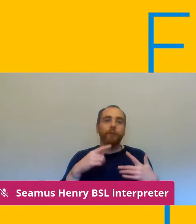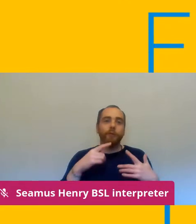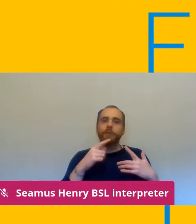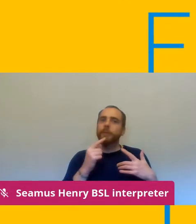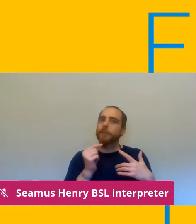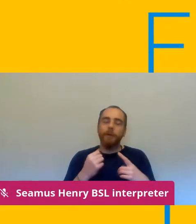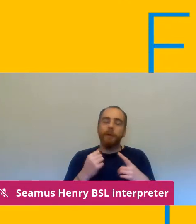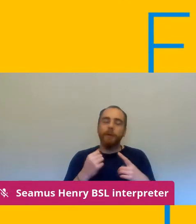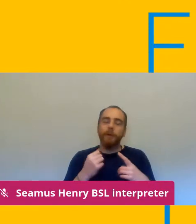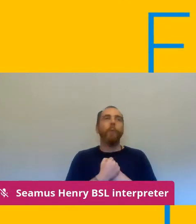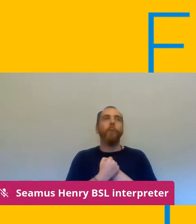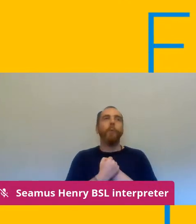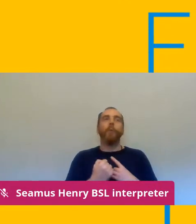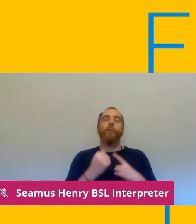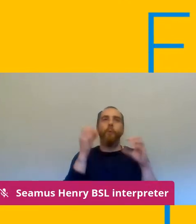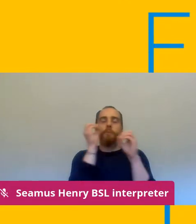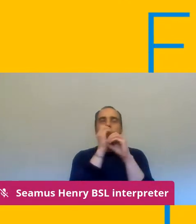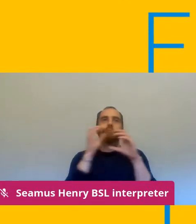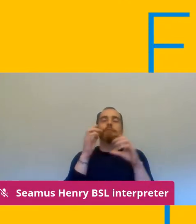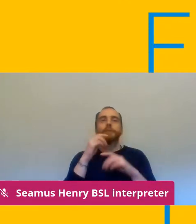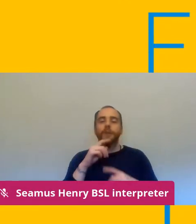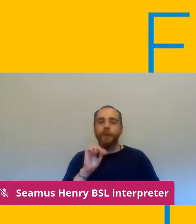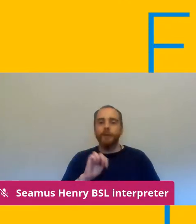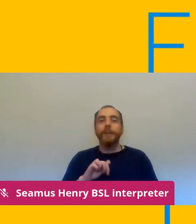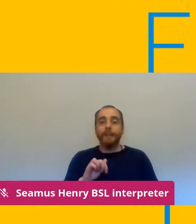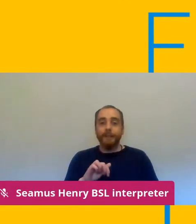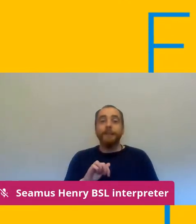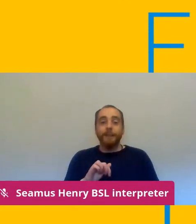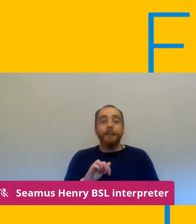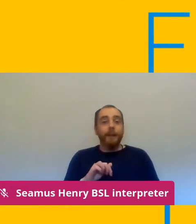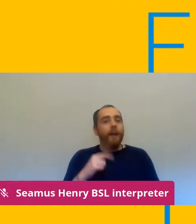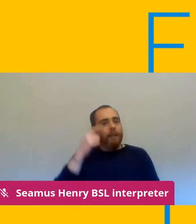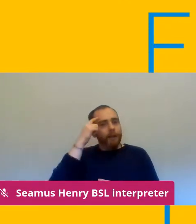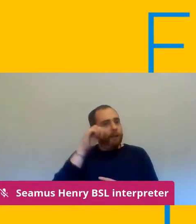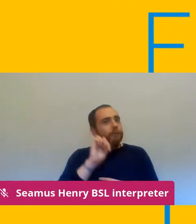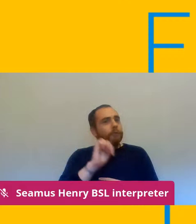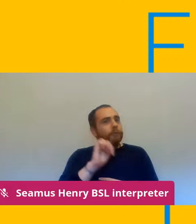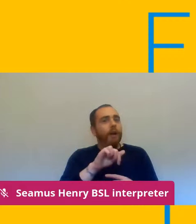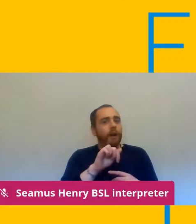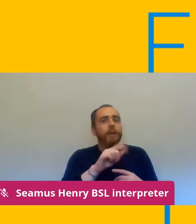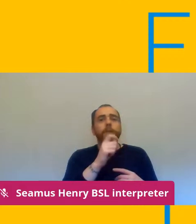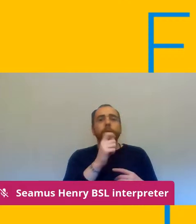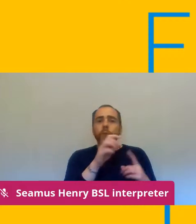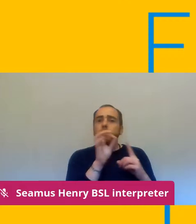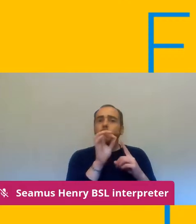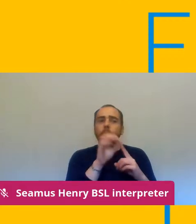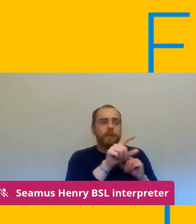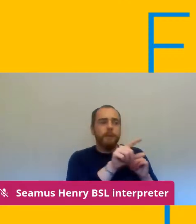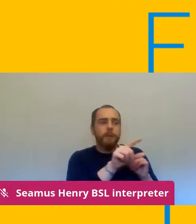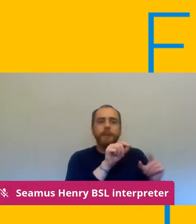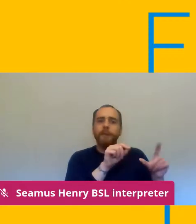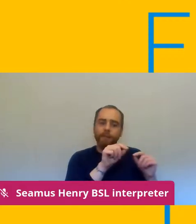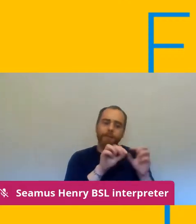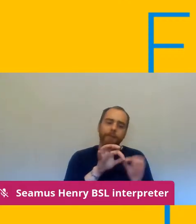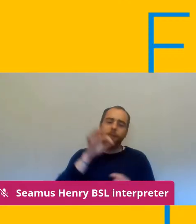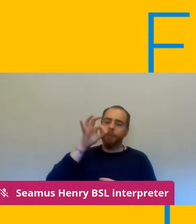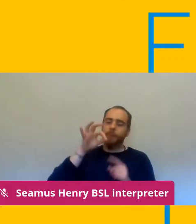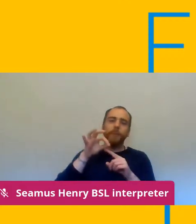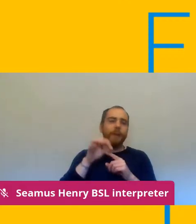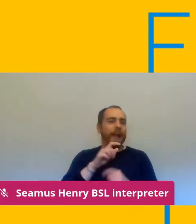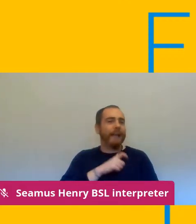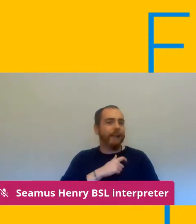you know in particular i think you're picking up on the uh the anxieties issue is so important you know because